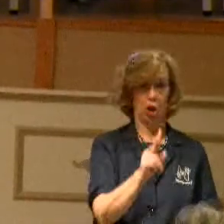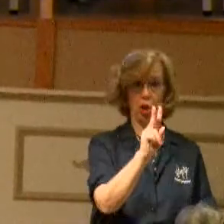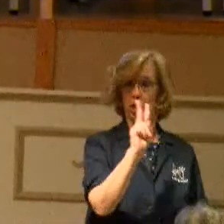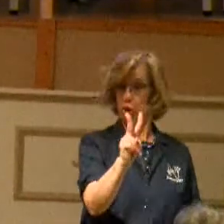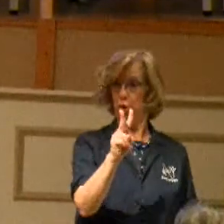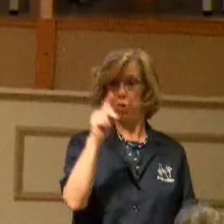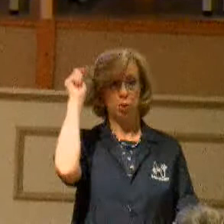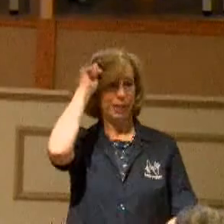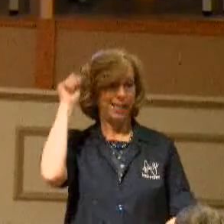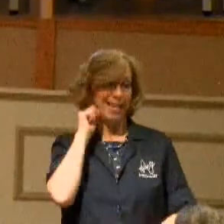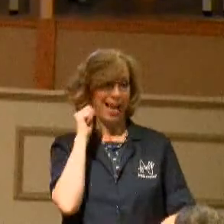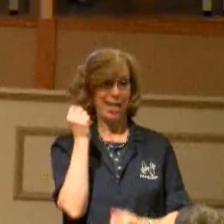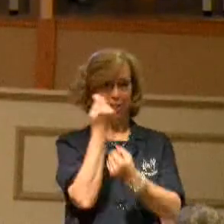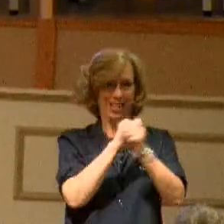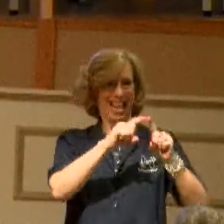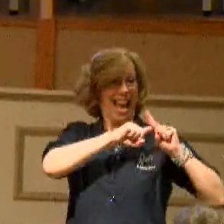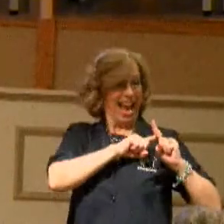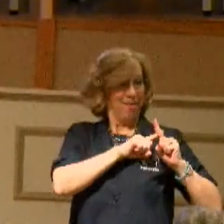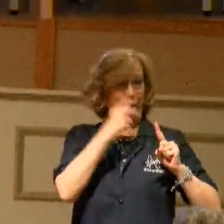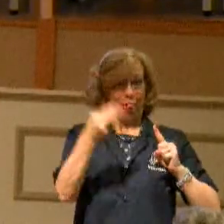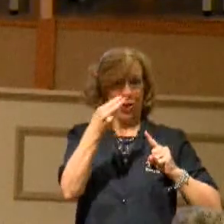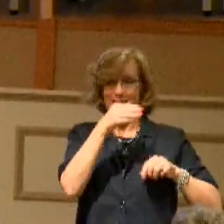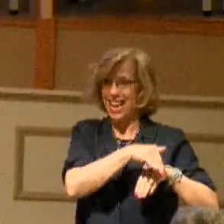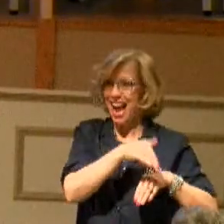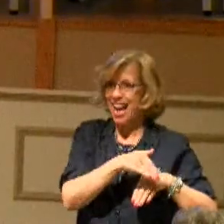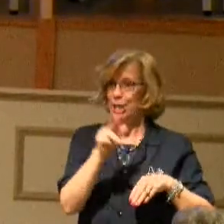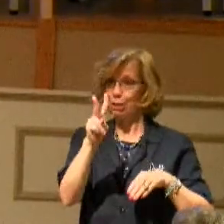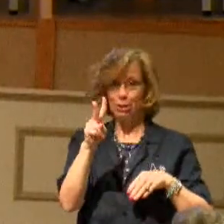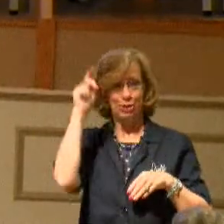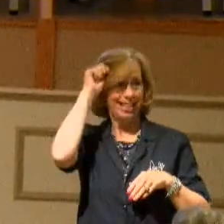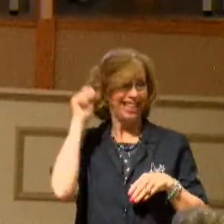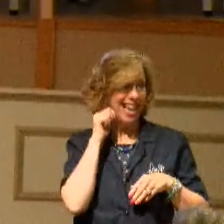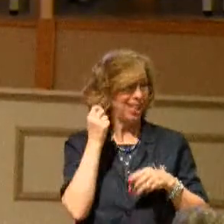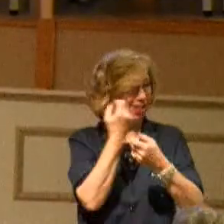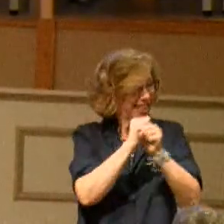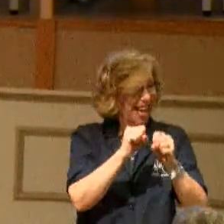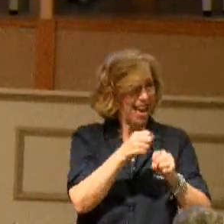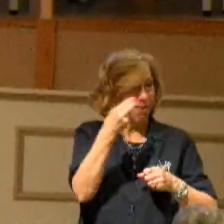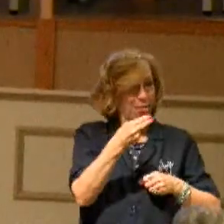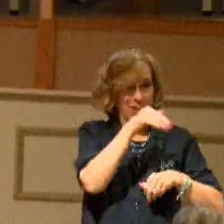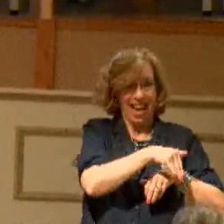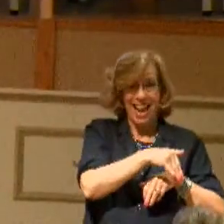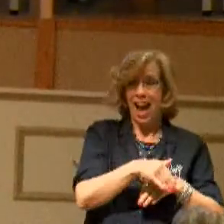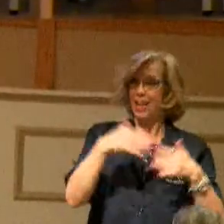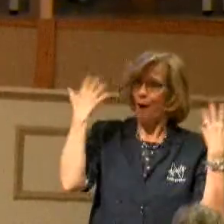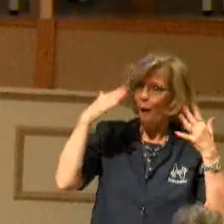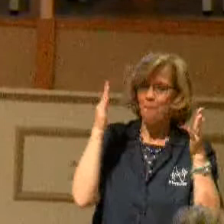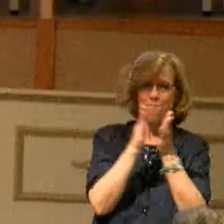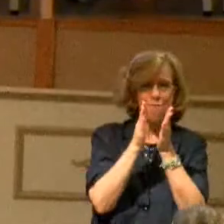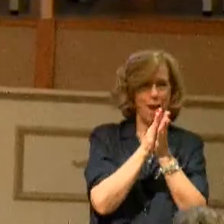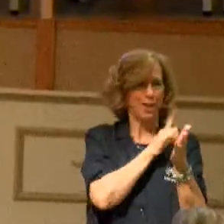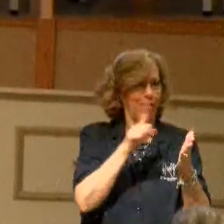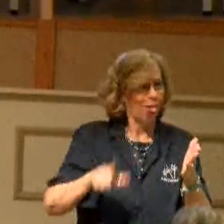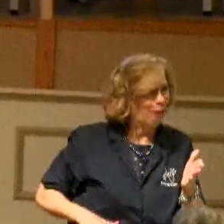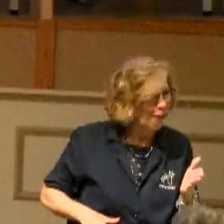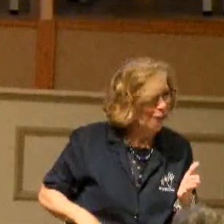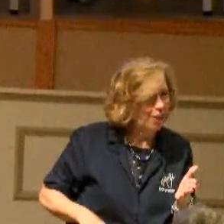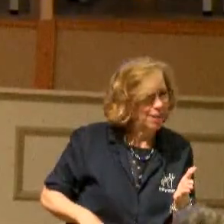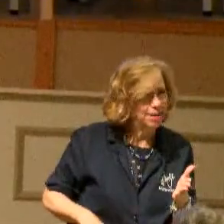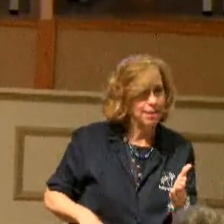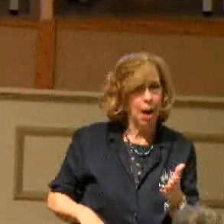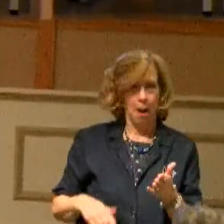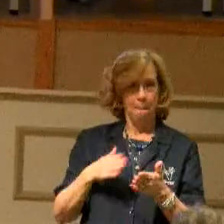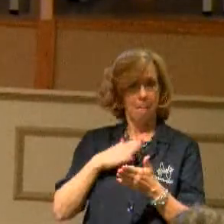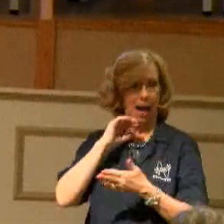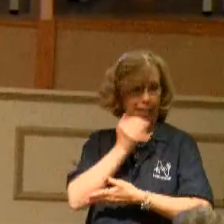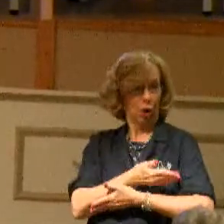night. Praise the Lord. Amen. Two teenagers trusted Christ as their Savior. I mentioned to my daughter when she was telling me